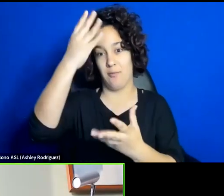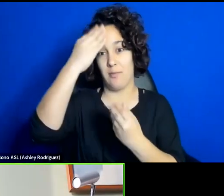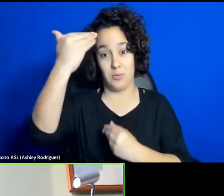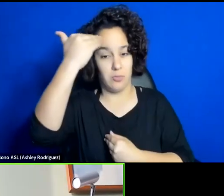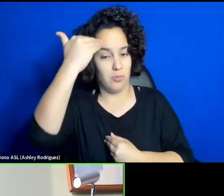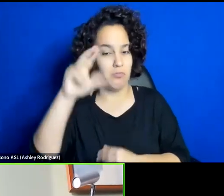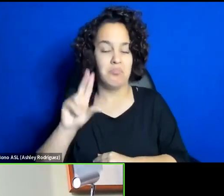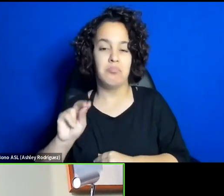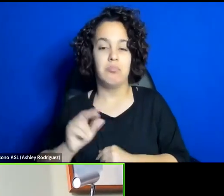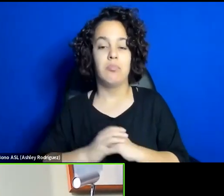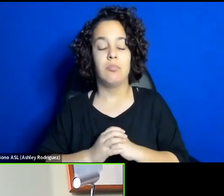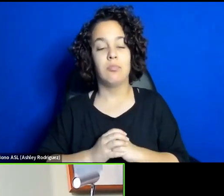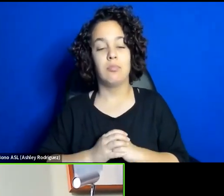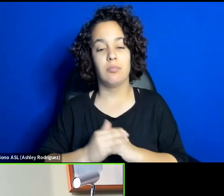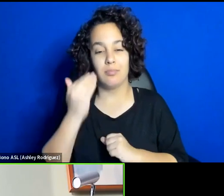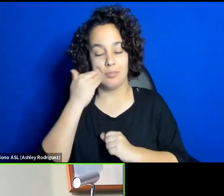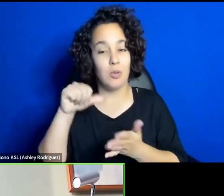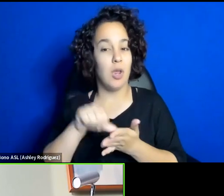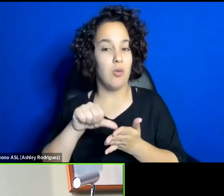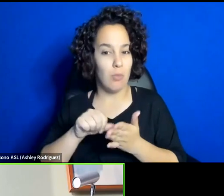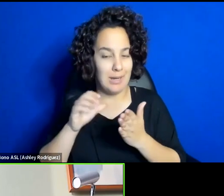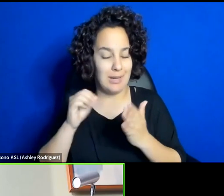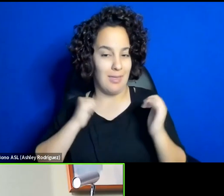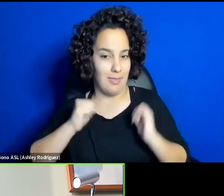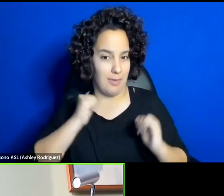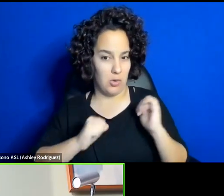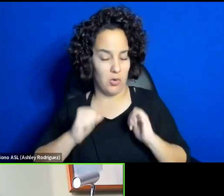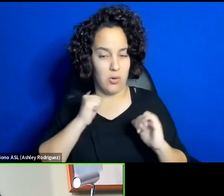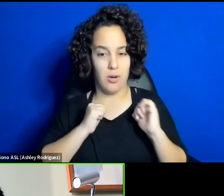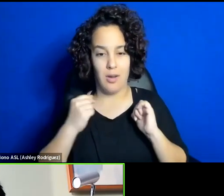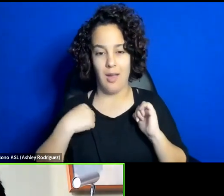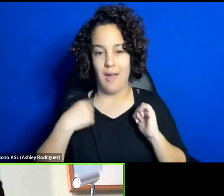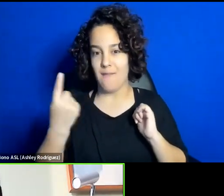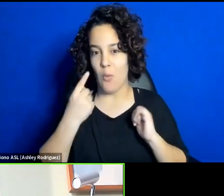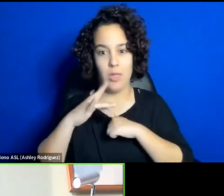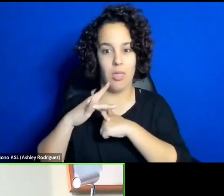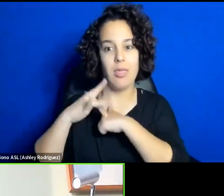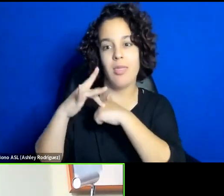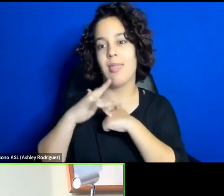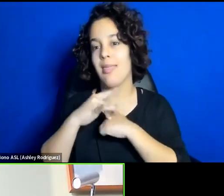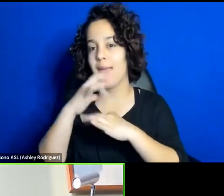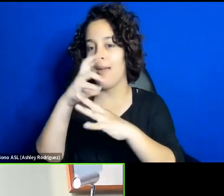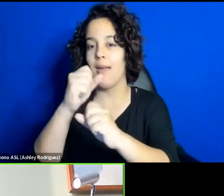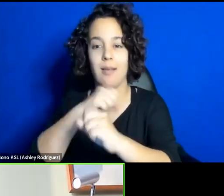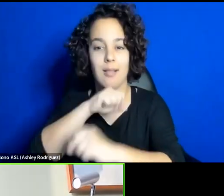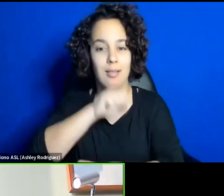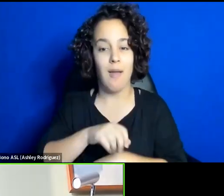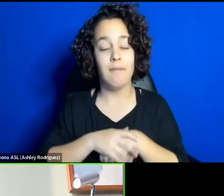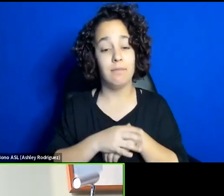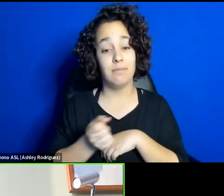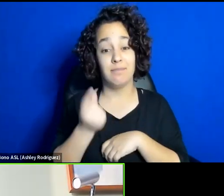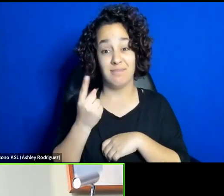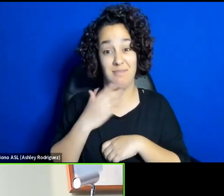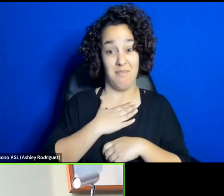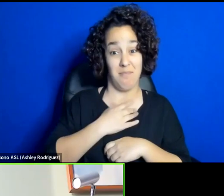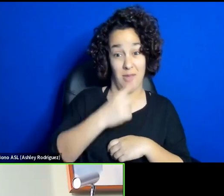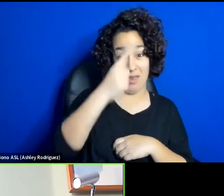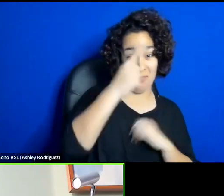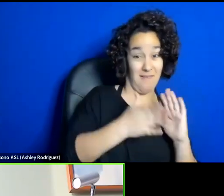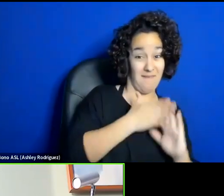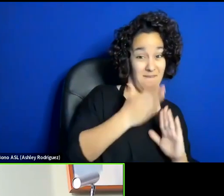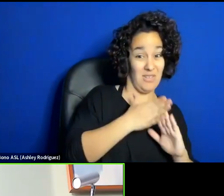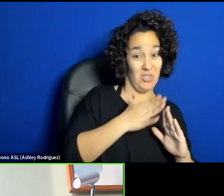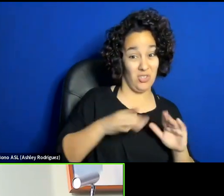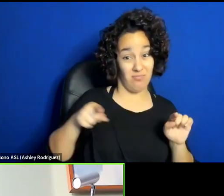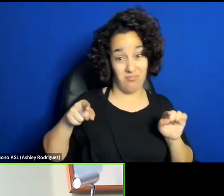Iranian theater that I've always been obsessed with because maybe that's not how my brain functions. And